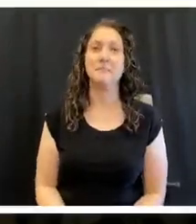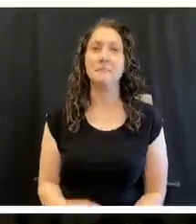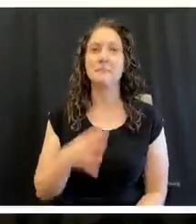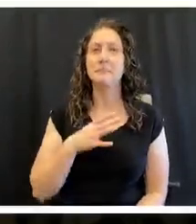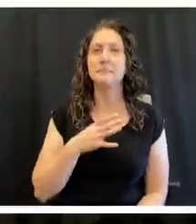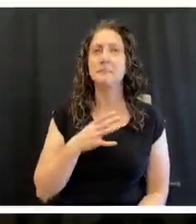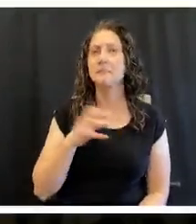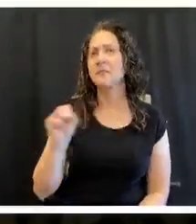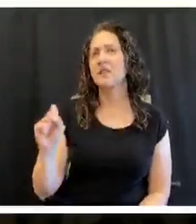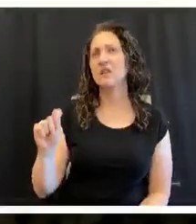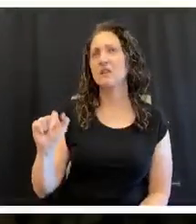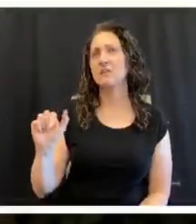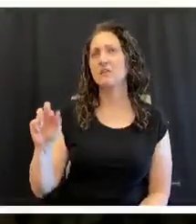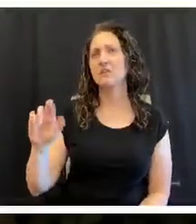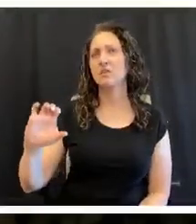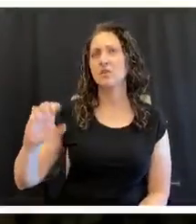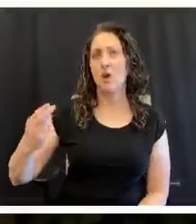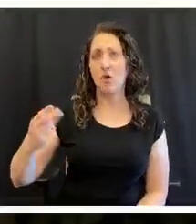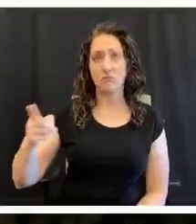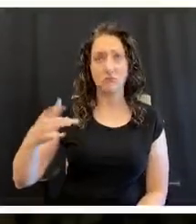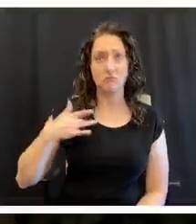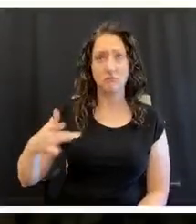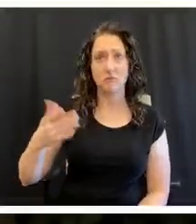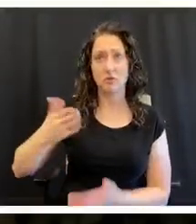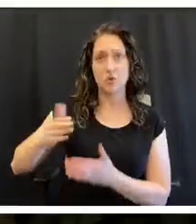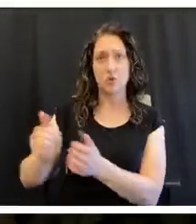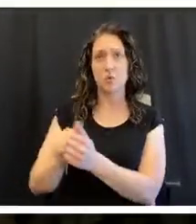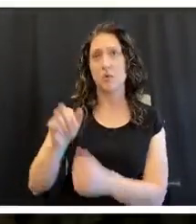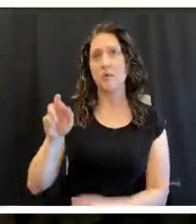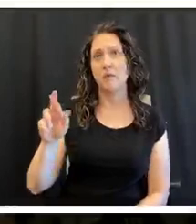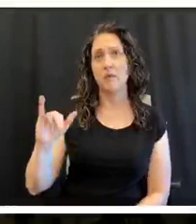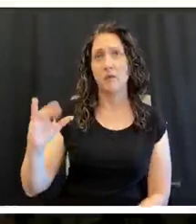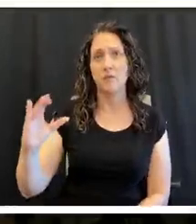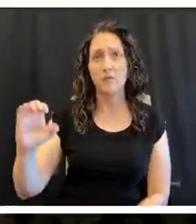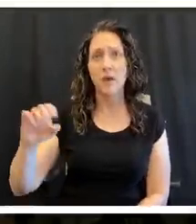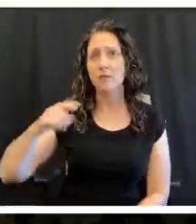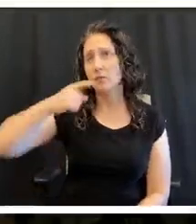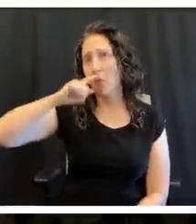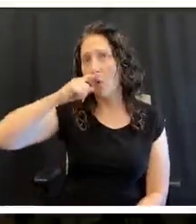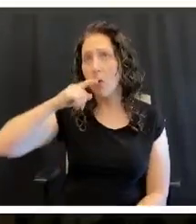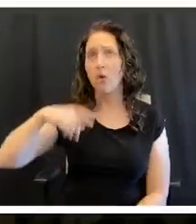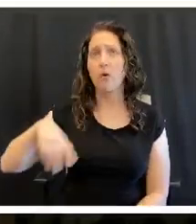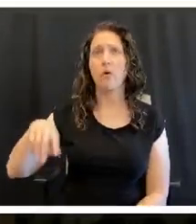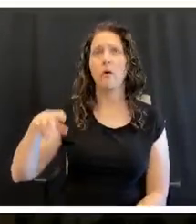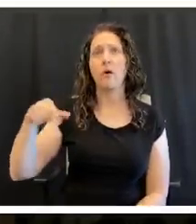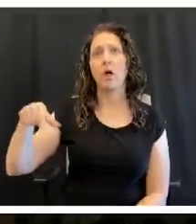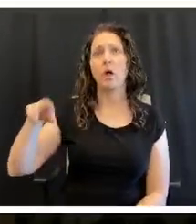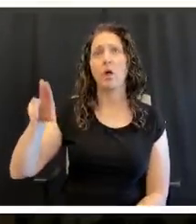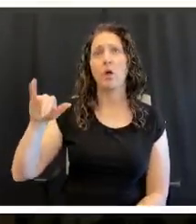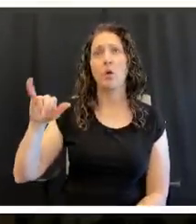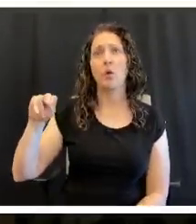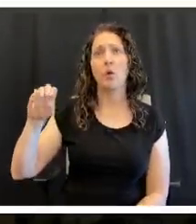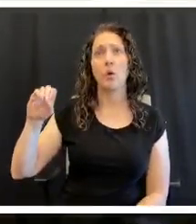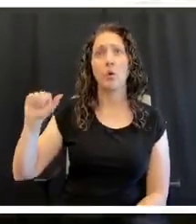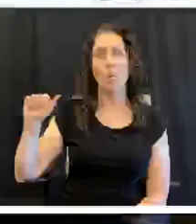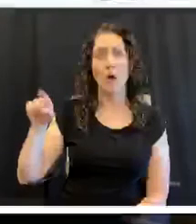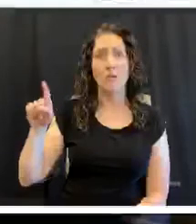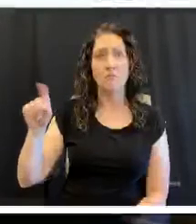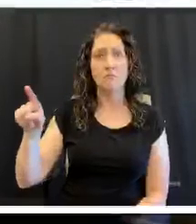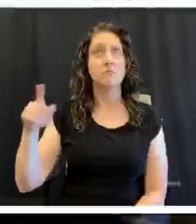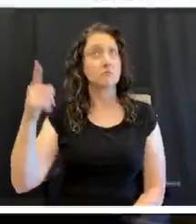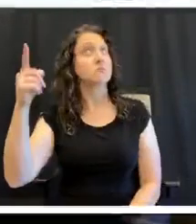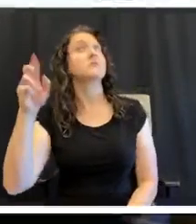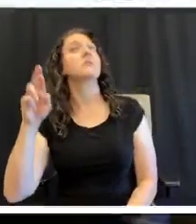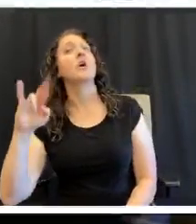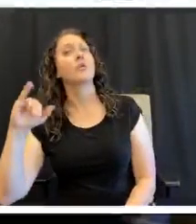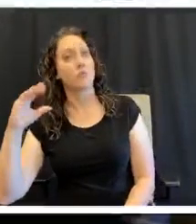about starches? Do you add a lot of starches? Do you do a lot of rice and corn and, uh, quinoas and things like that? you do a lot of rice,